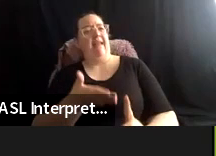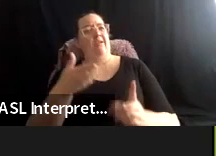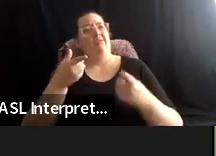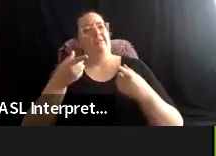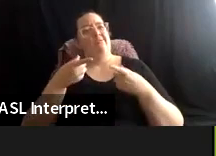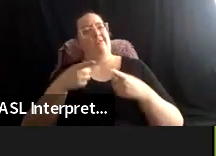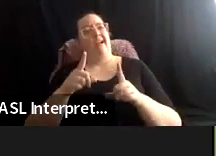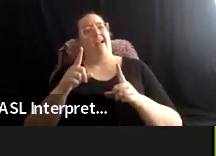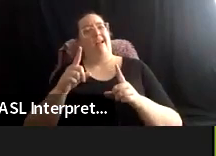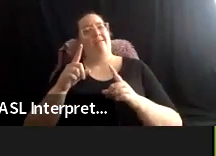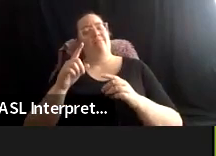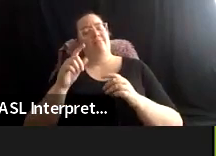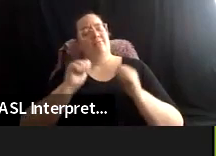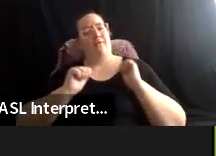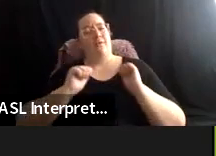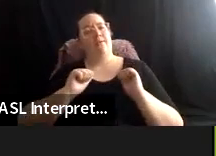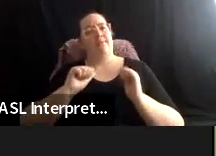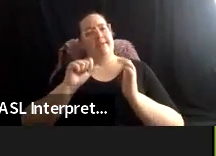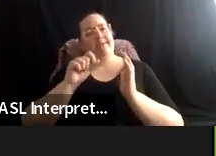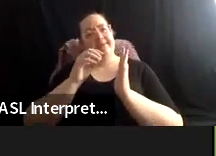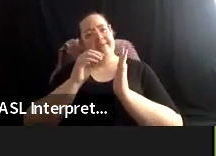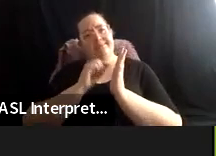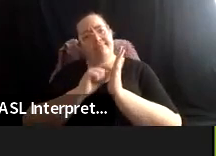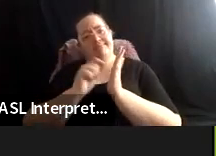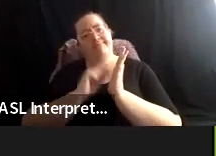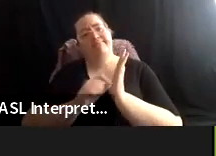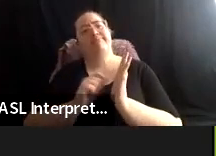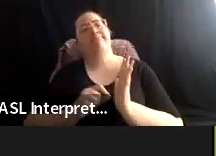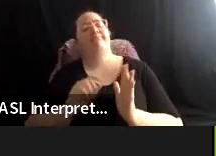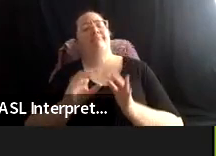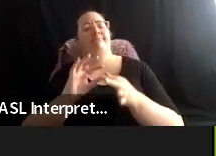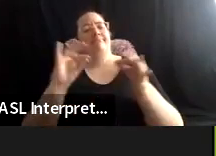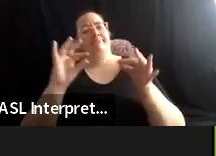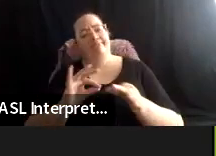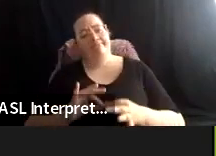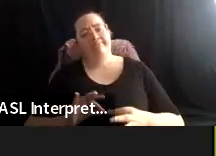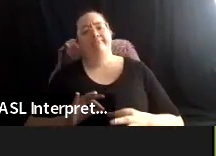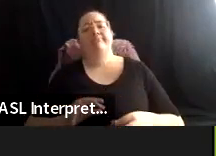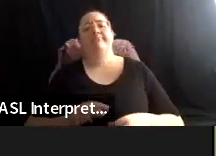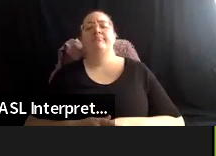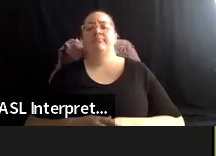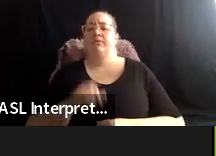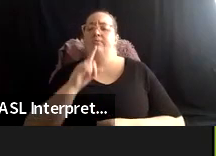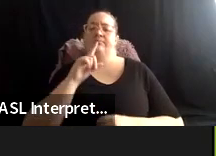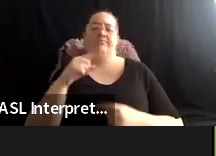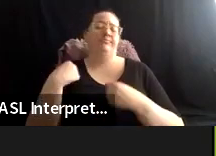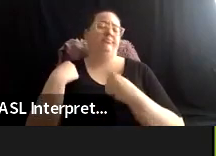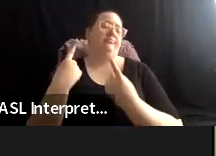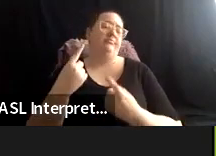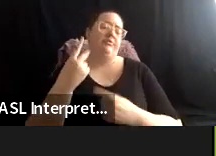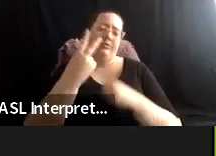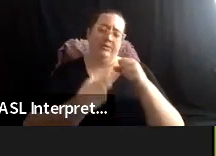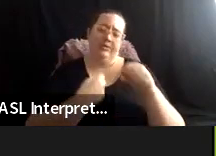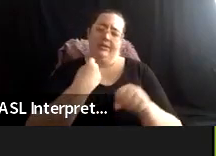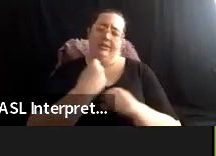it's been a very rich, uh, couple of years for the network track. Um, and thank you to Kevin for holding the space with me and everybody, Emily.